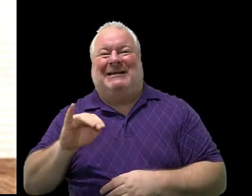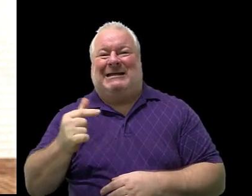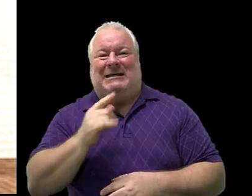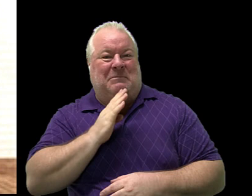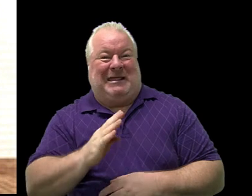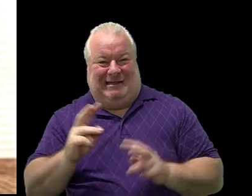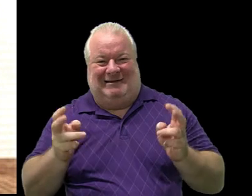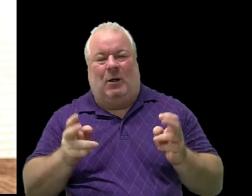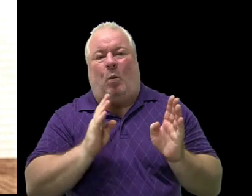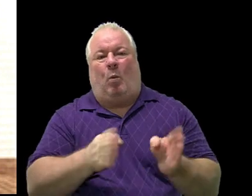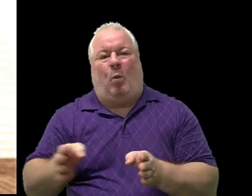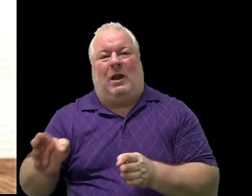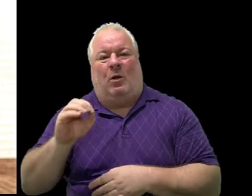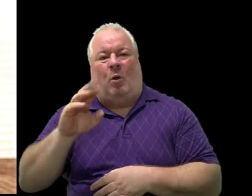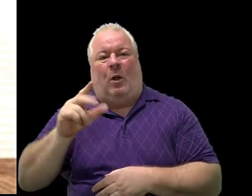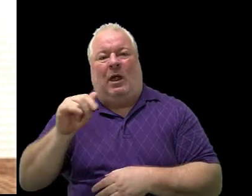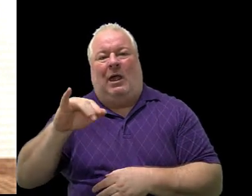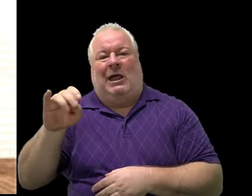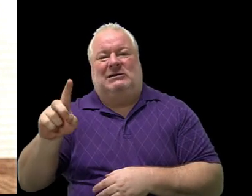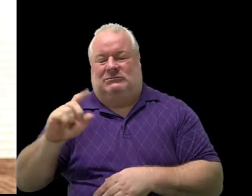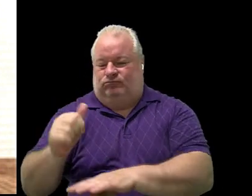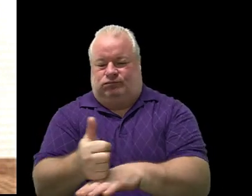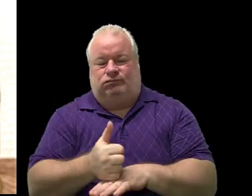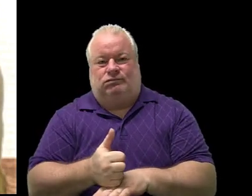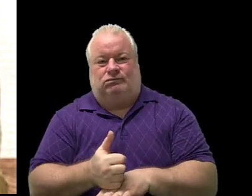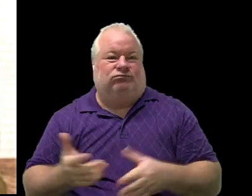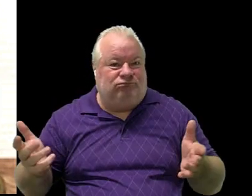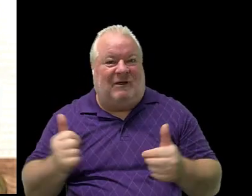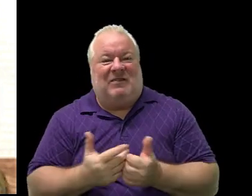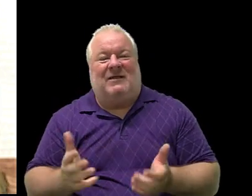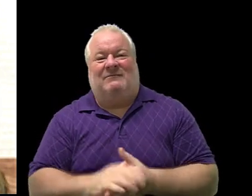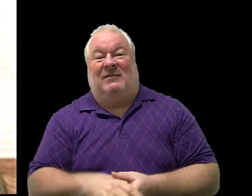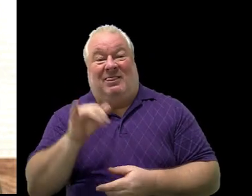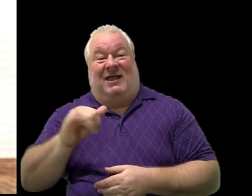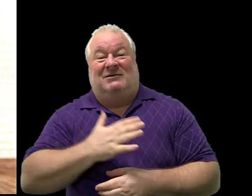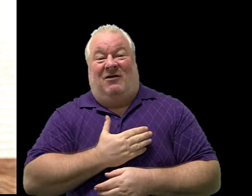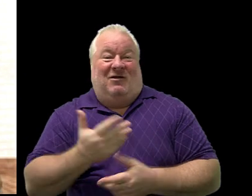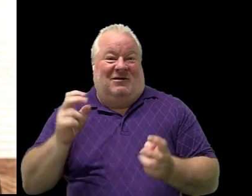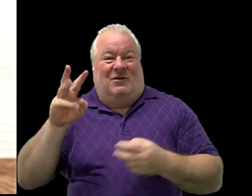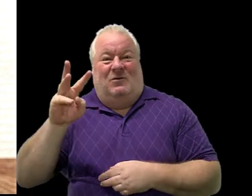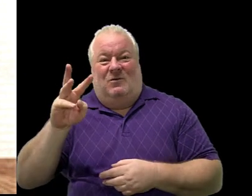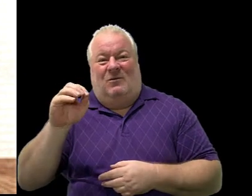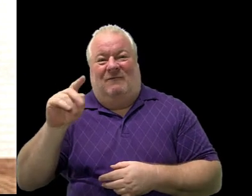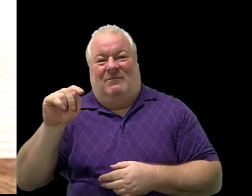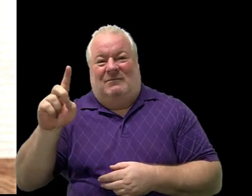being organized. Alright, that is our